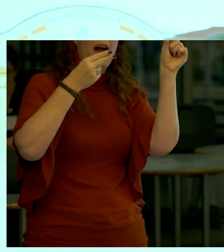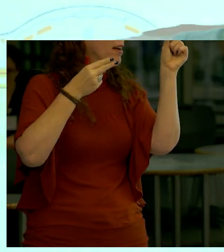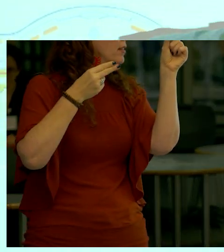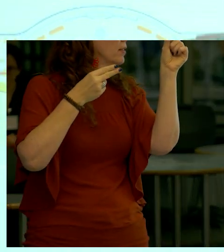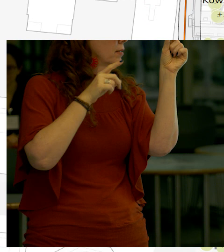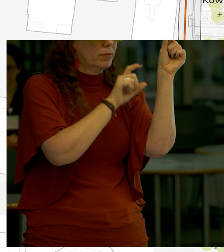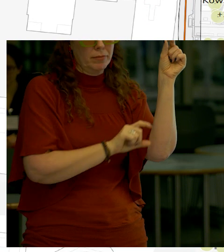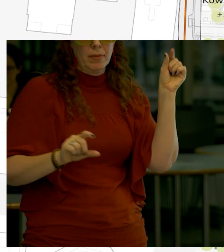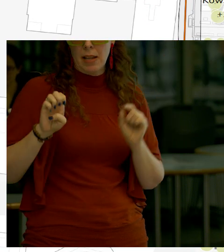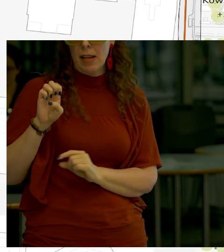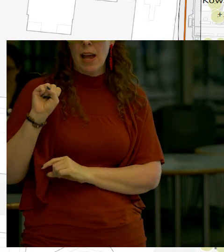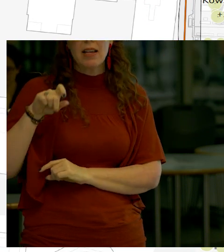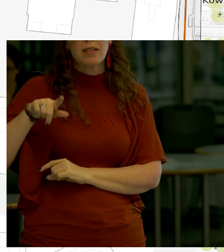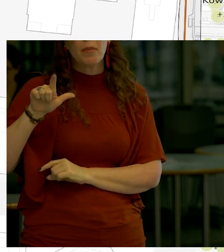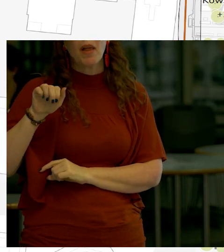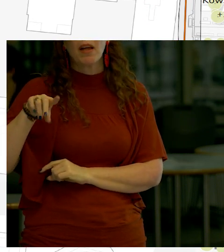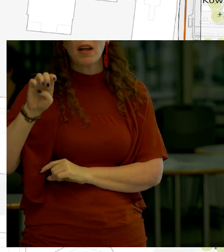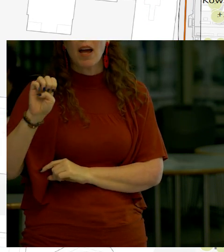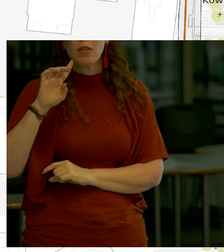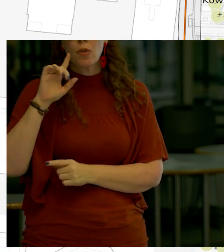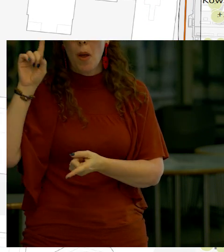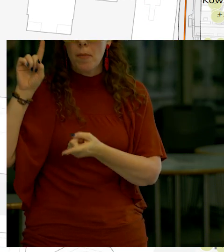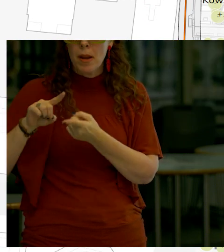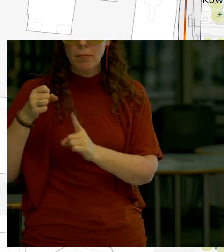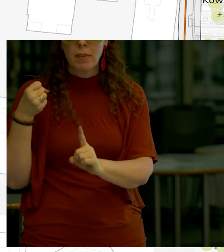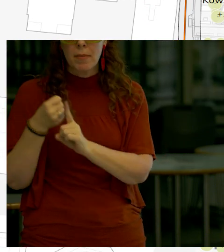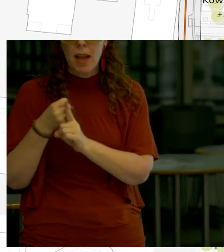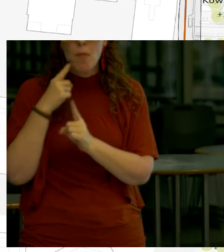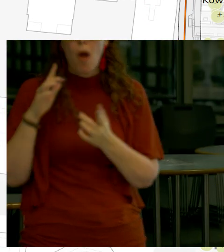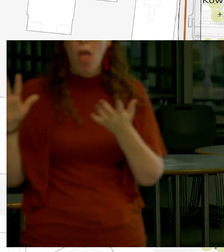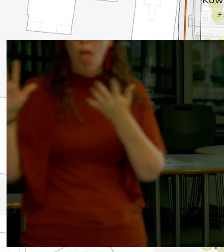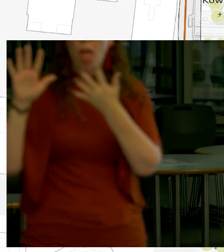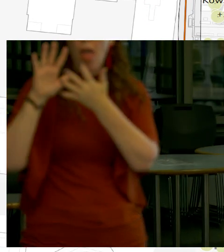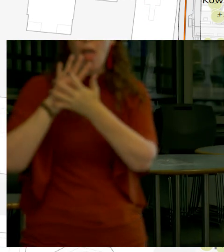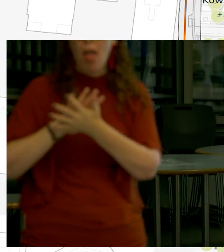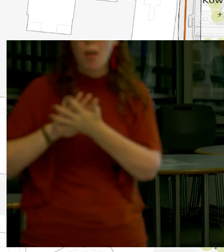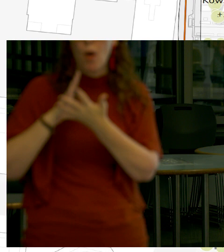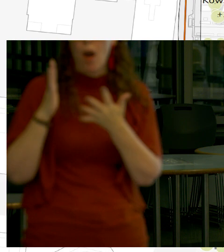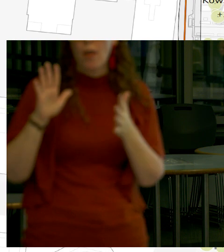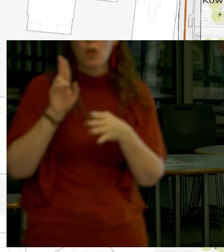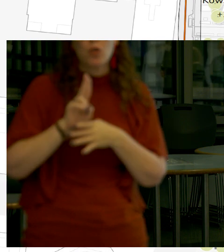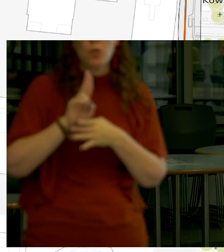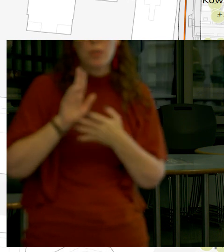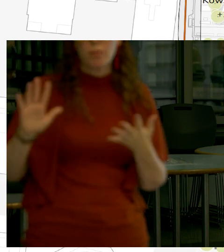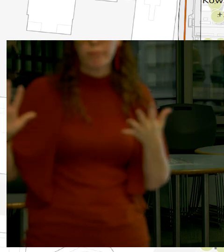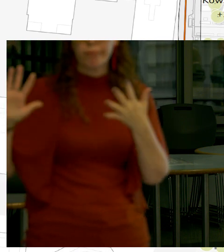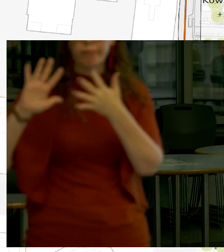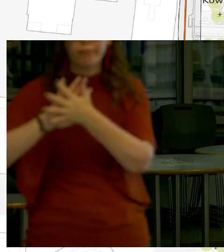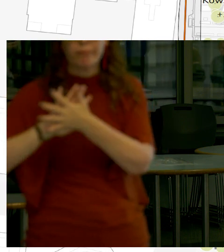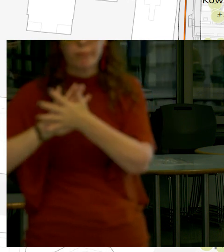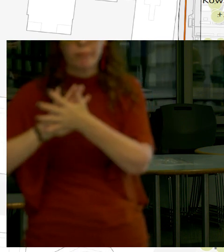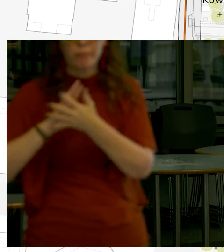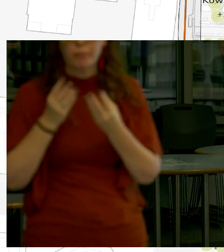of the Esplanade to minimize their impact and to blend in with the uses in the upper Esplanade